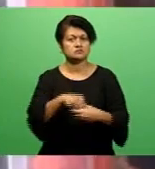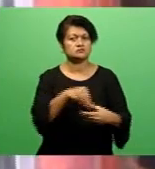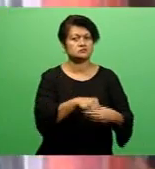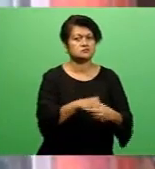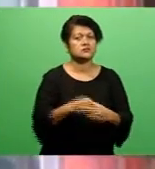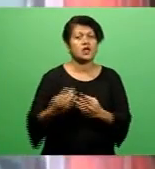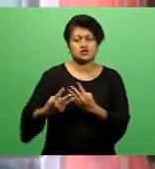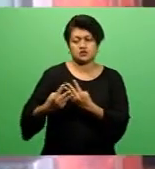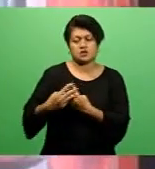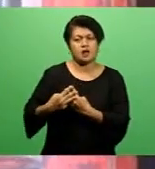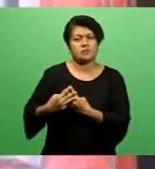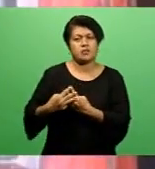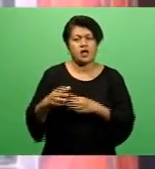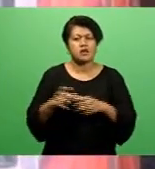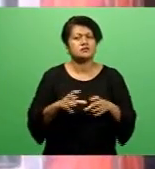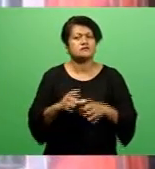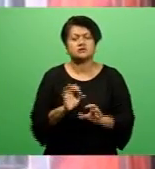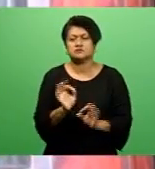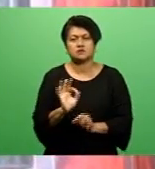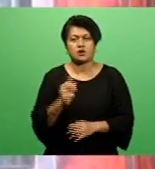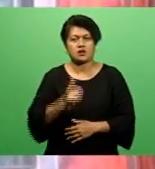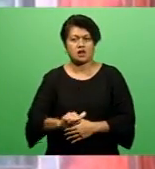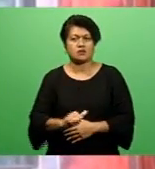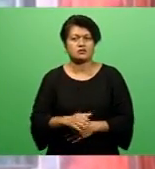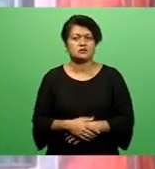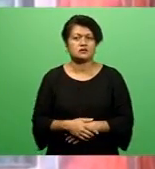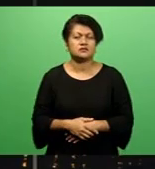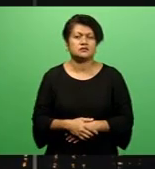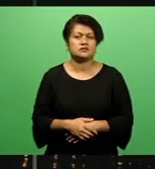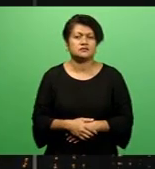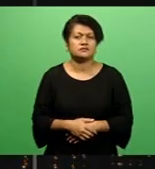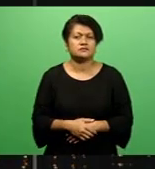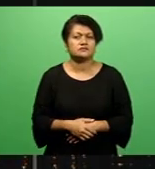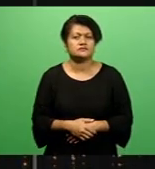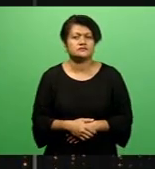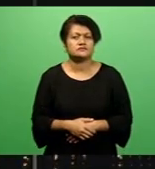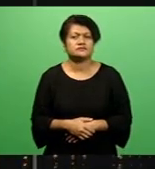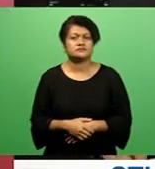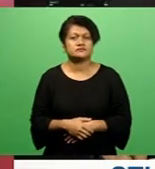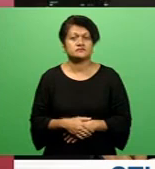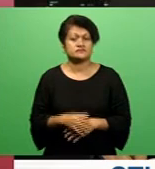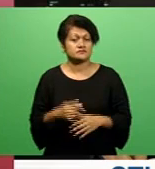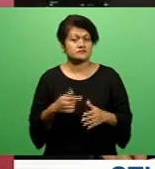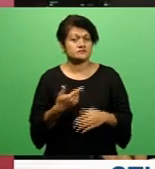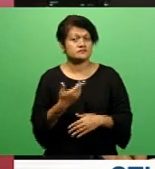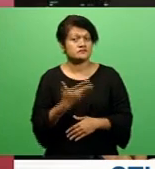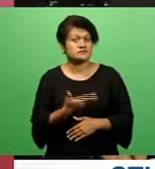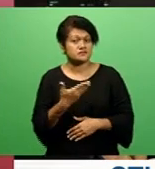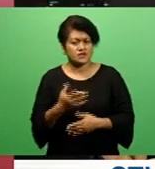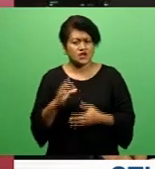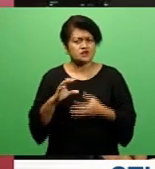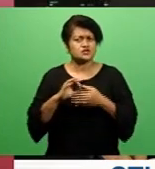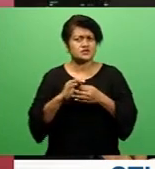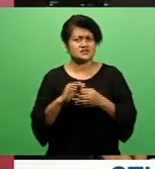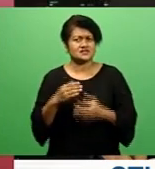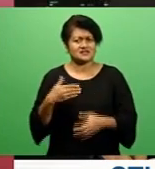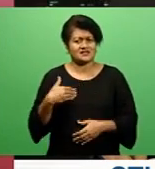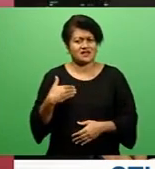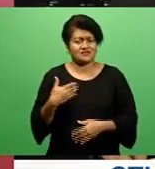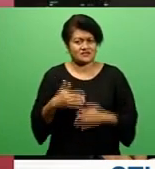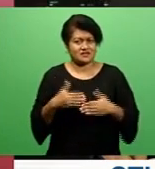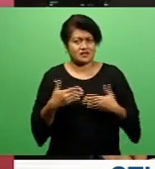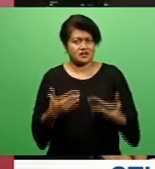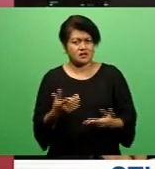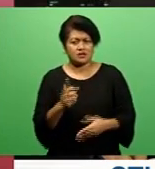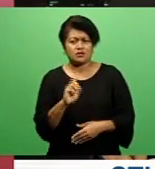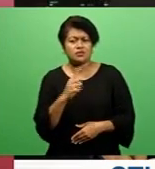activities. Apenisa Ngertobu, FBC News. Apenisa joins us live now. Apenisa, what else can you tell us